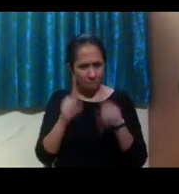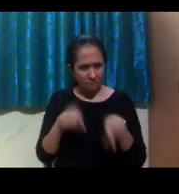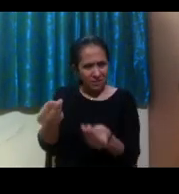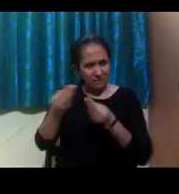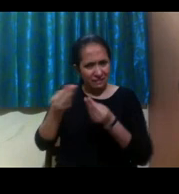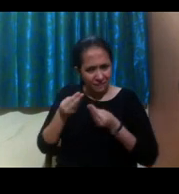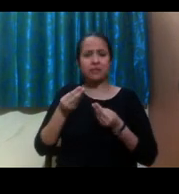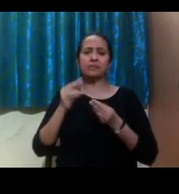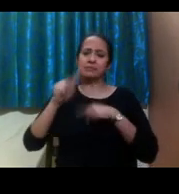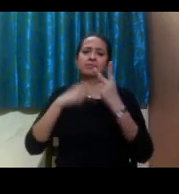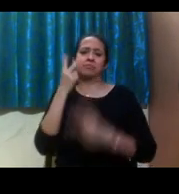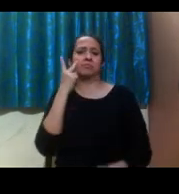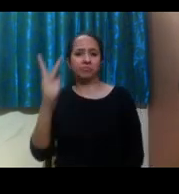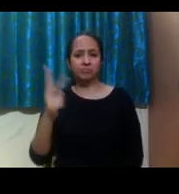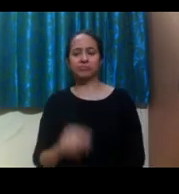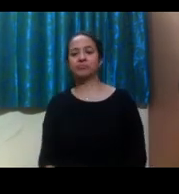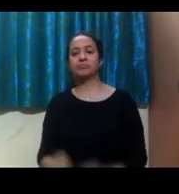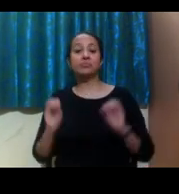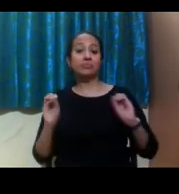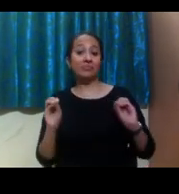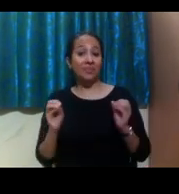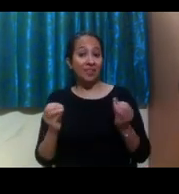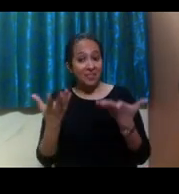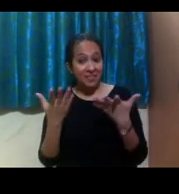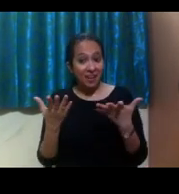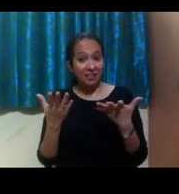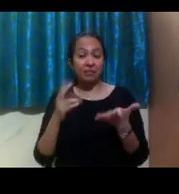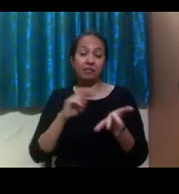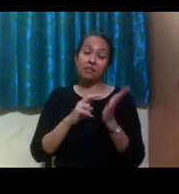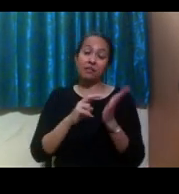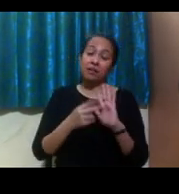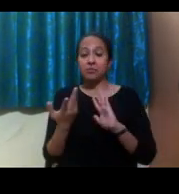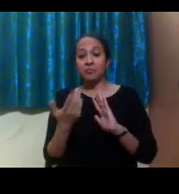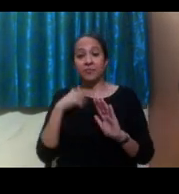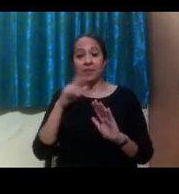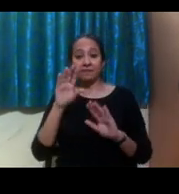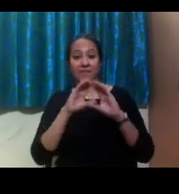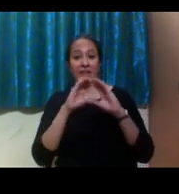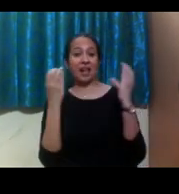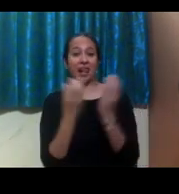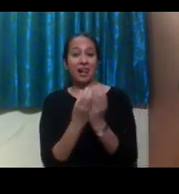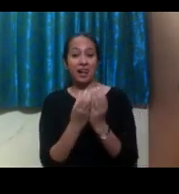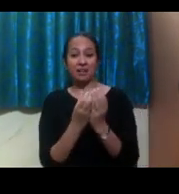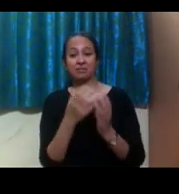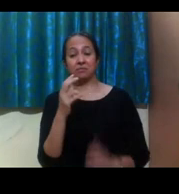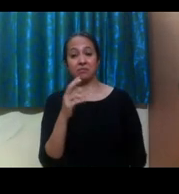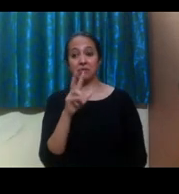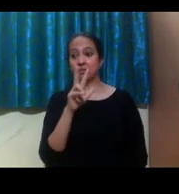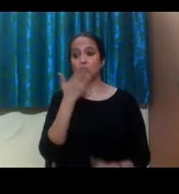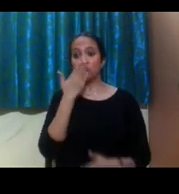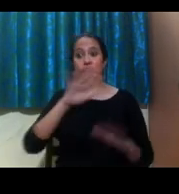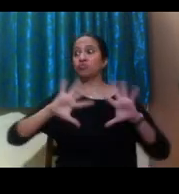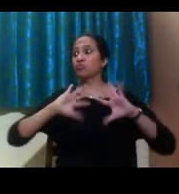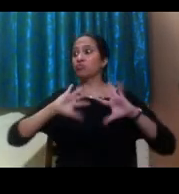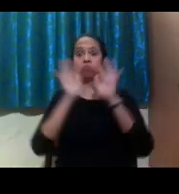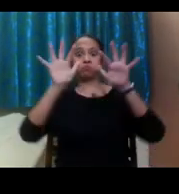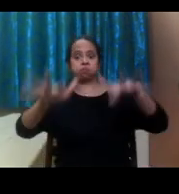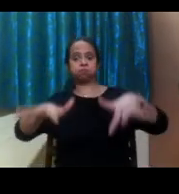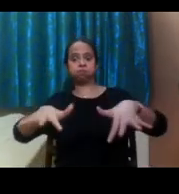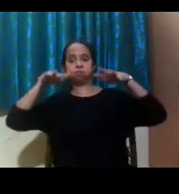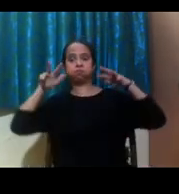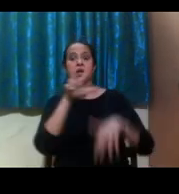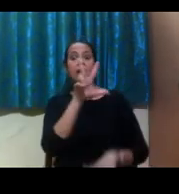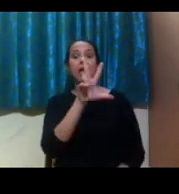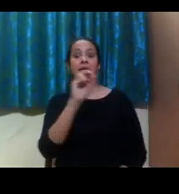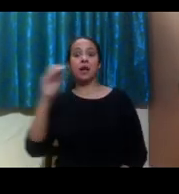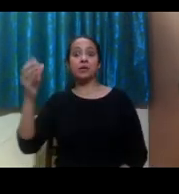in the beginning of my undergraduate career, when I had, you know, classes of like 800 students and huge auditoriums, I couldn't